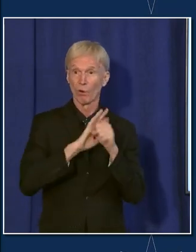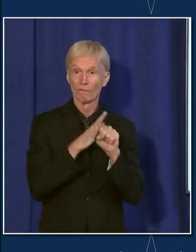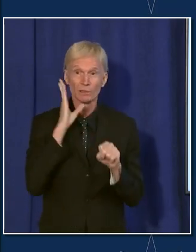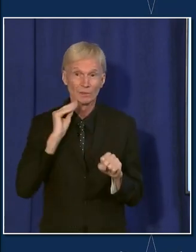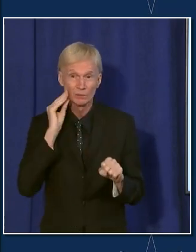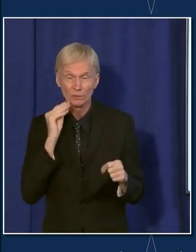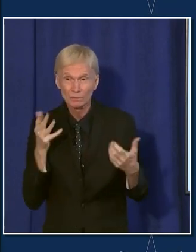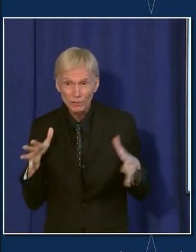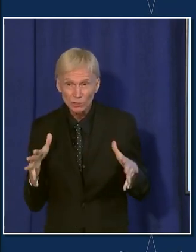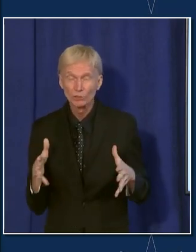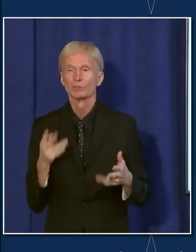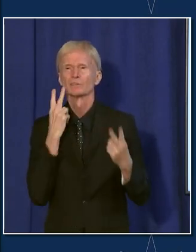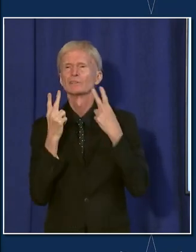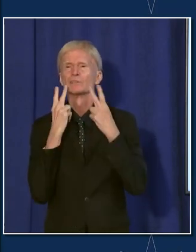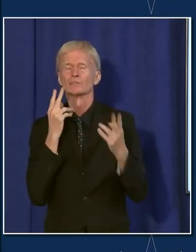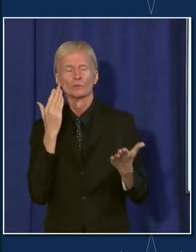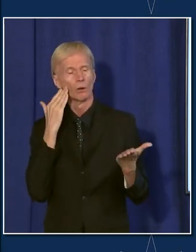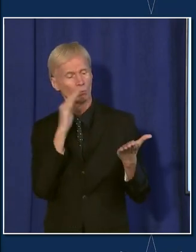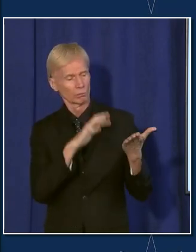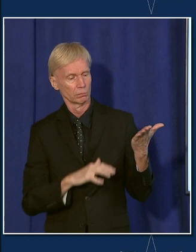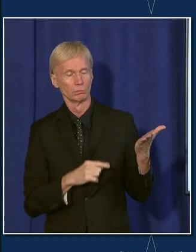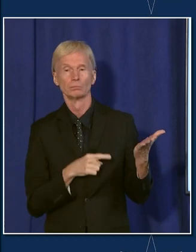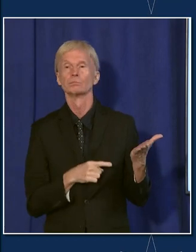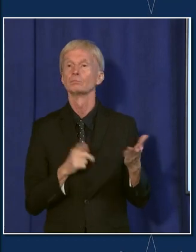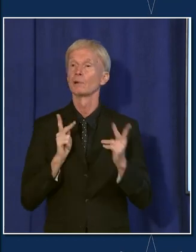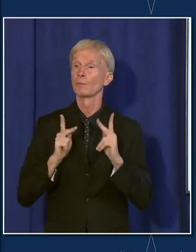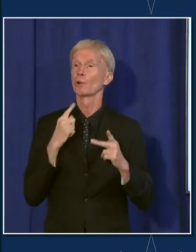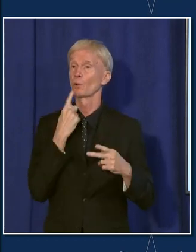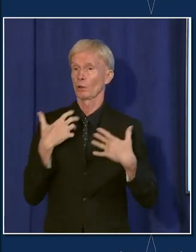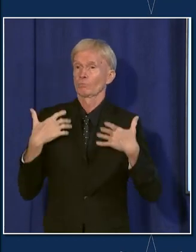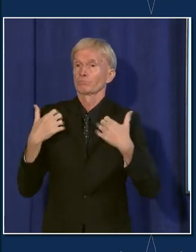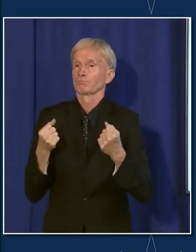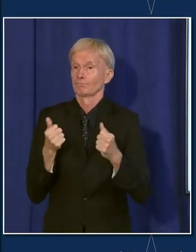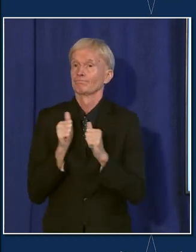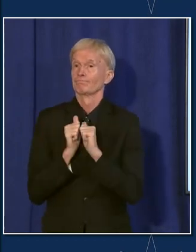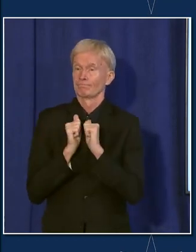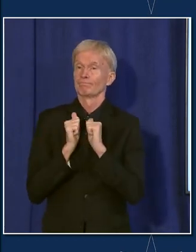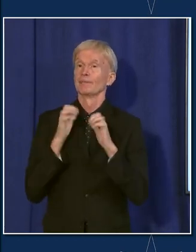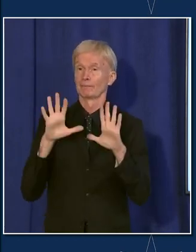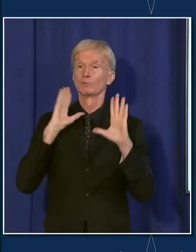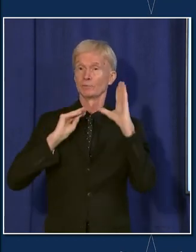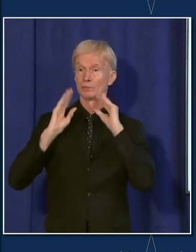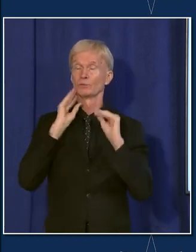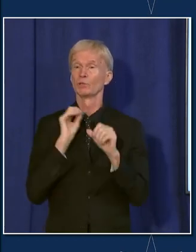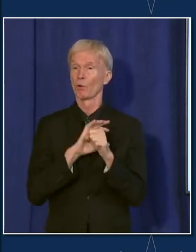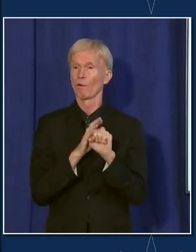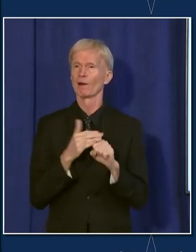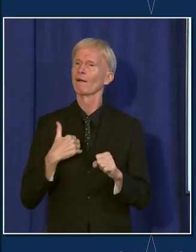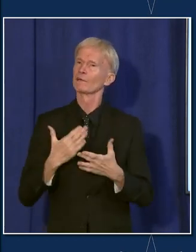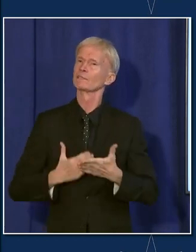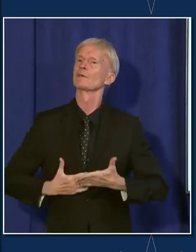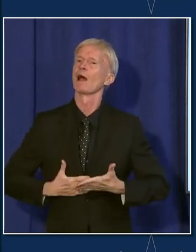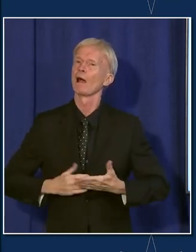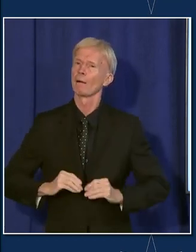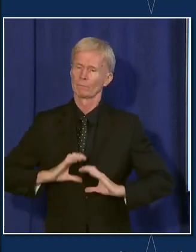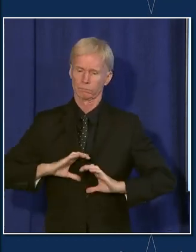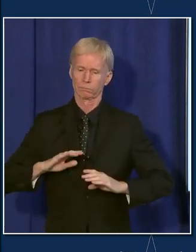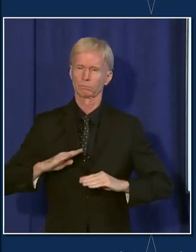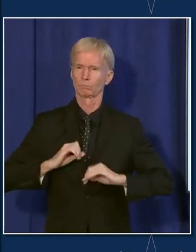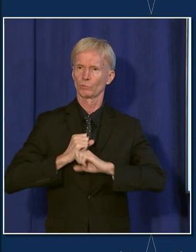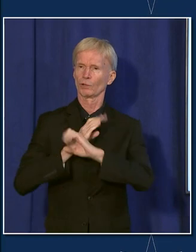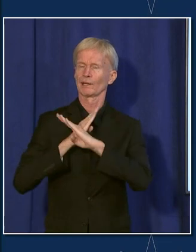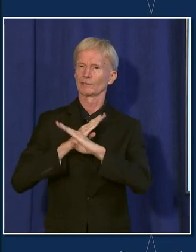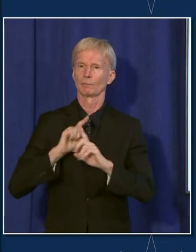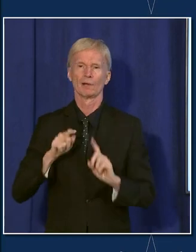that. And what we see, you know, we know that people who have recovered from COVID have some level of protection, but it's not as high,